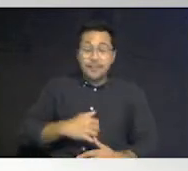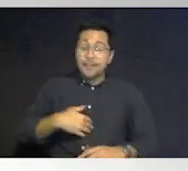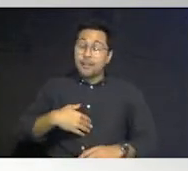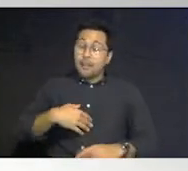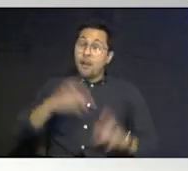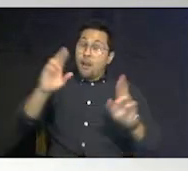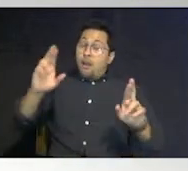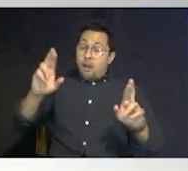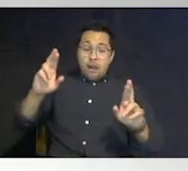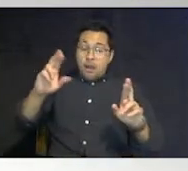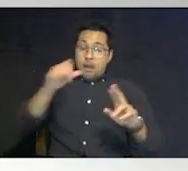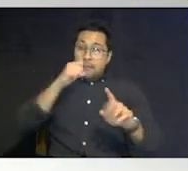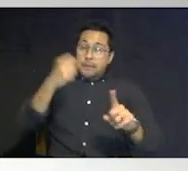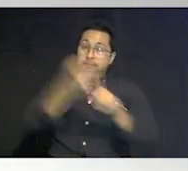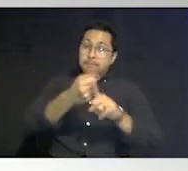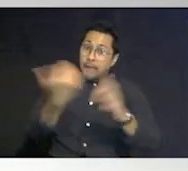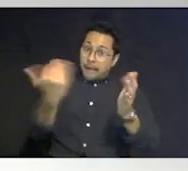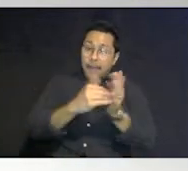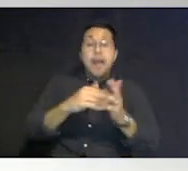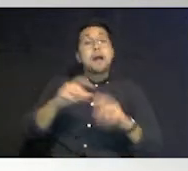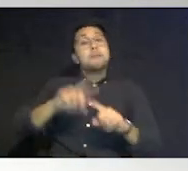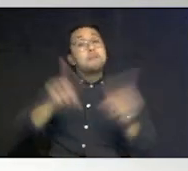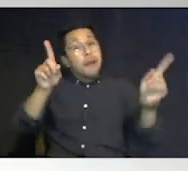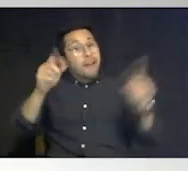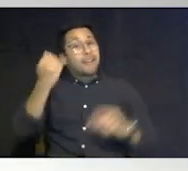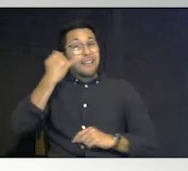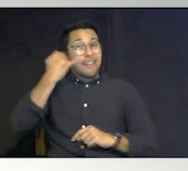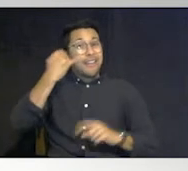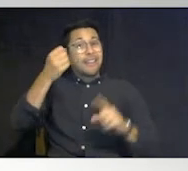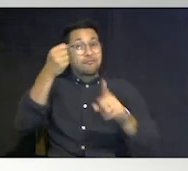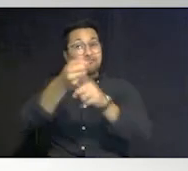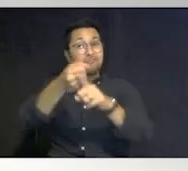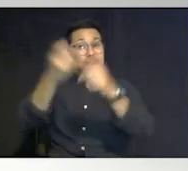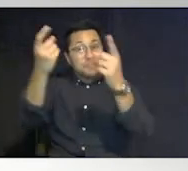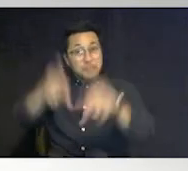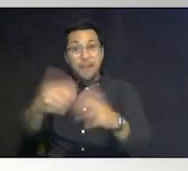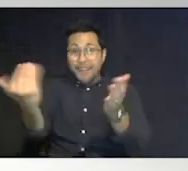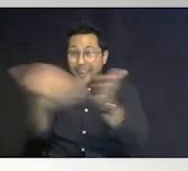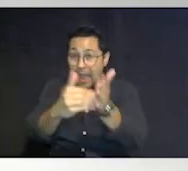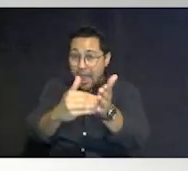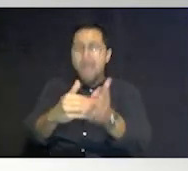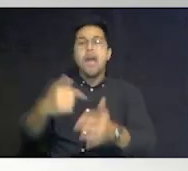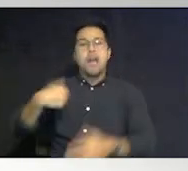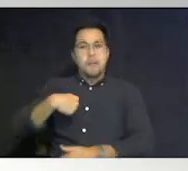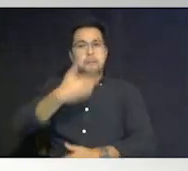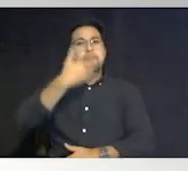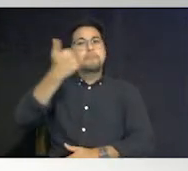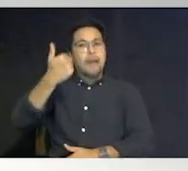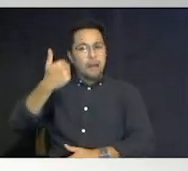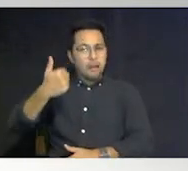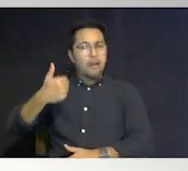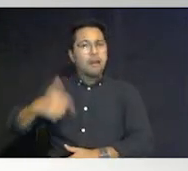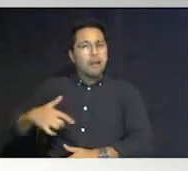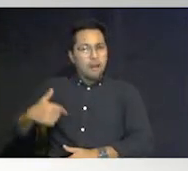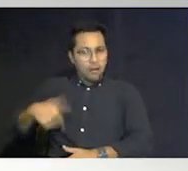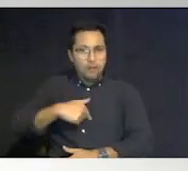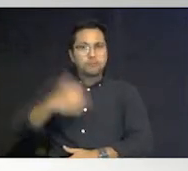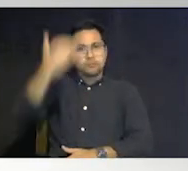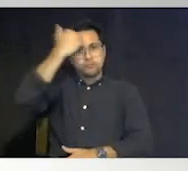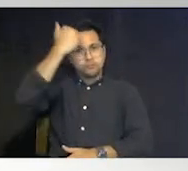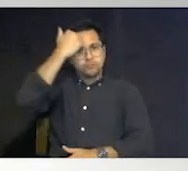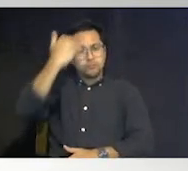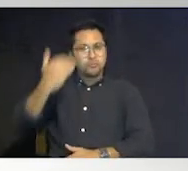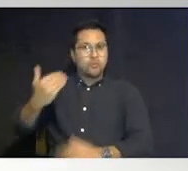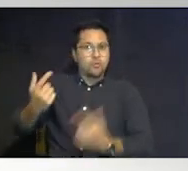through this again but should we have to we're much better equipped having been through this and learn those lessons so that if we face those type of